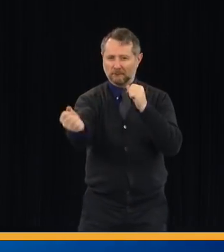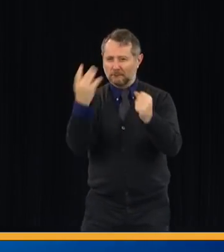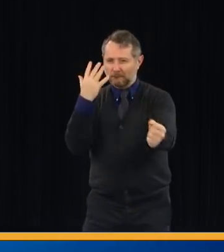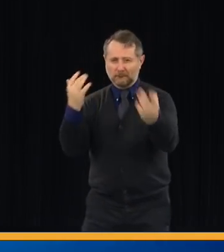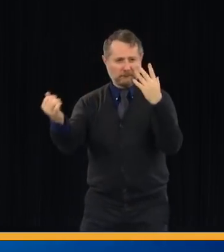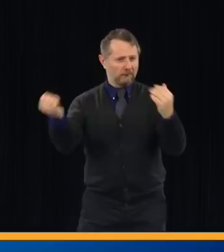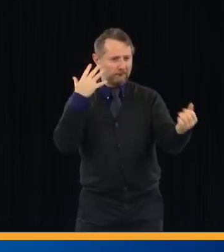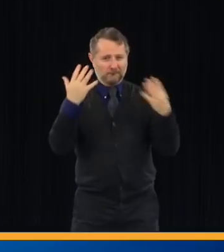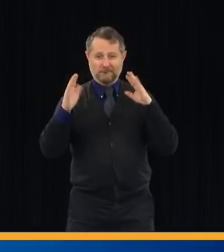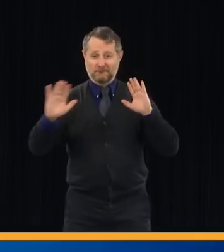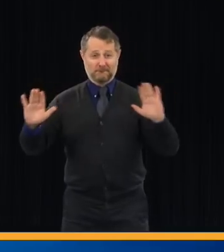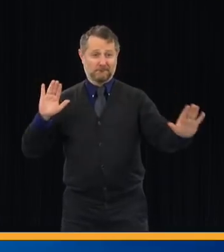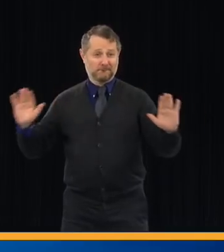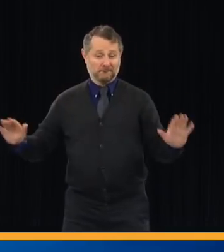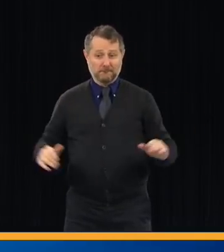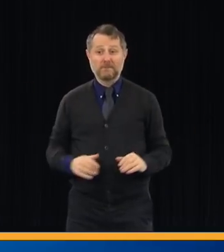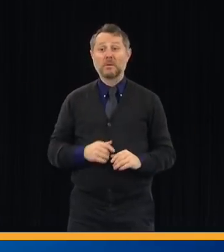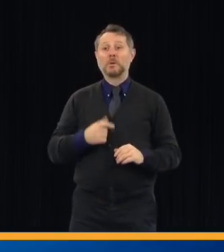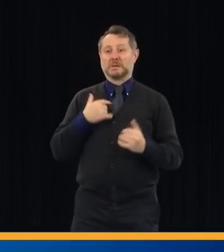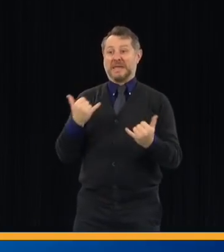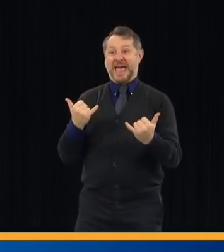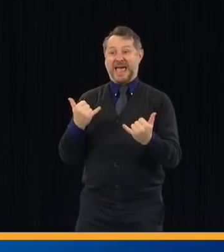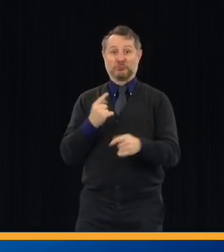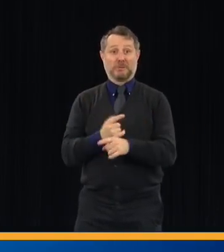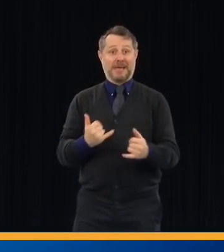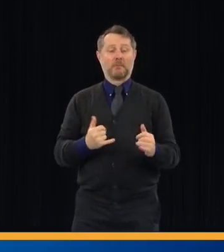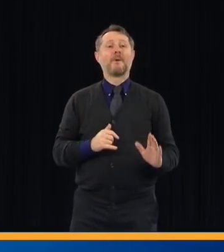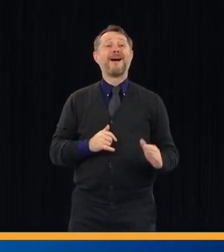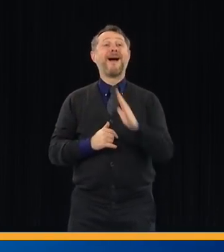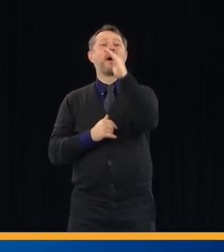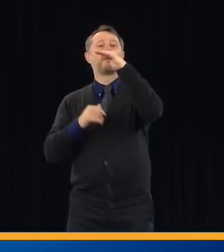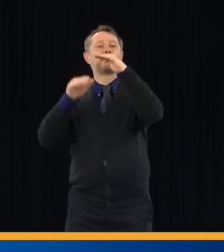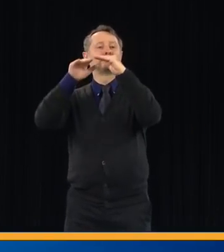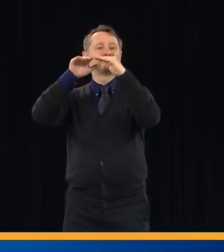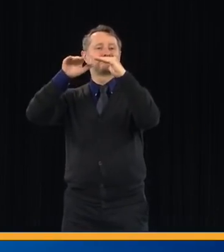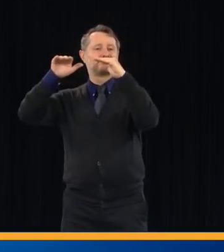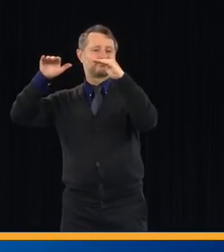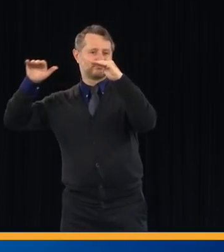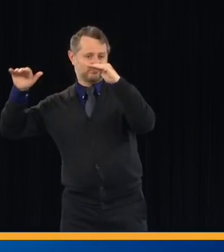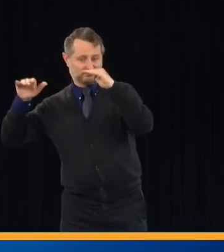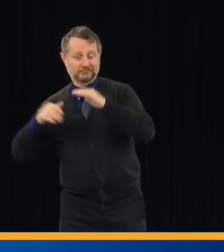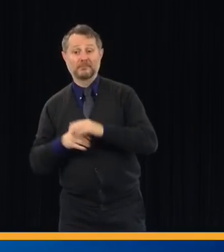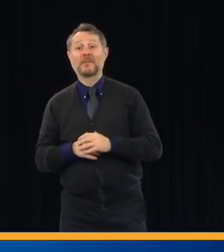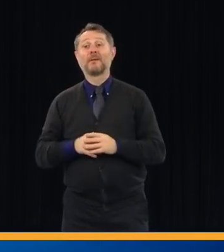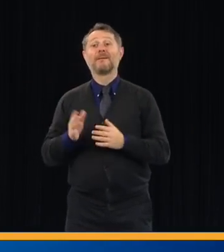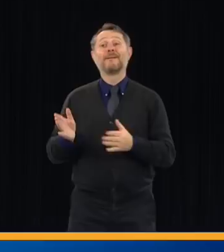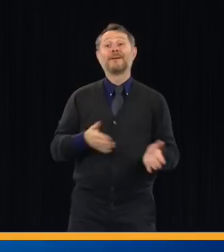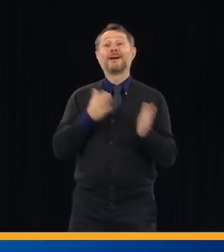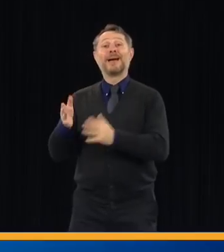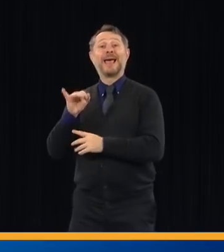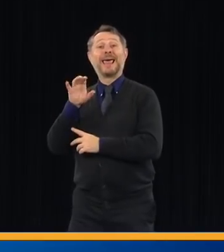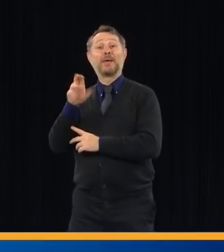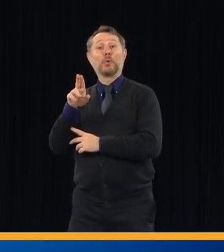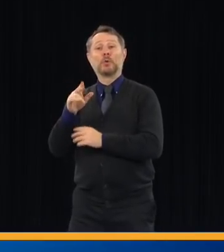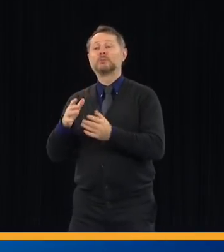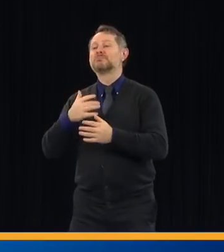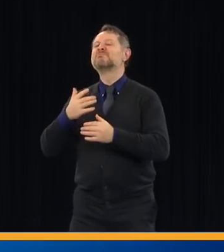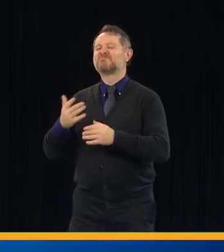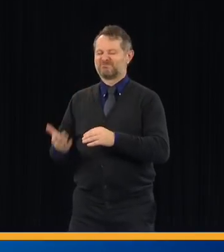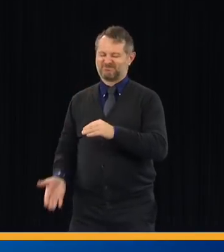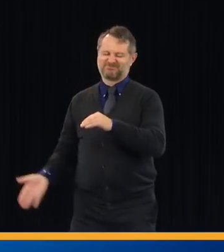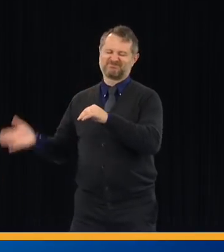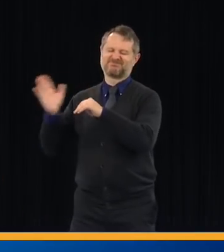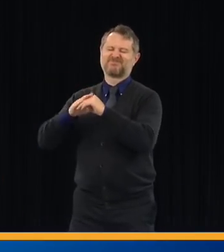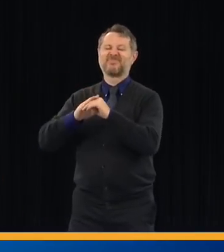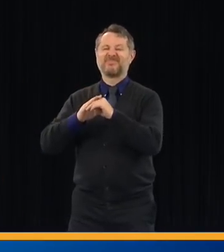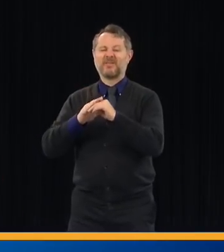these numbers suggest. Change in ICU admissions ticked up. Again, the ICU admissions is a little